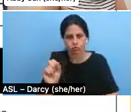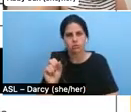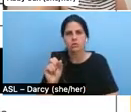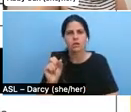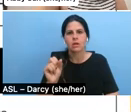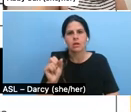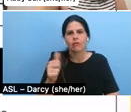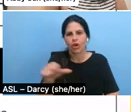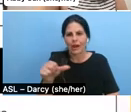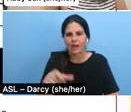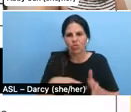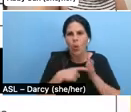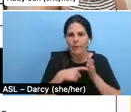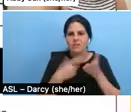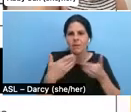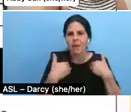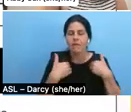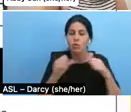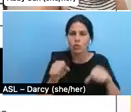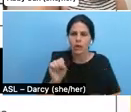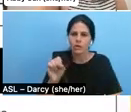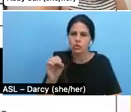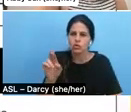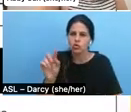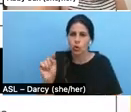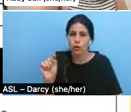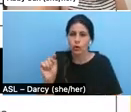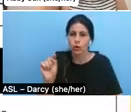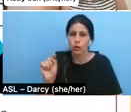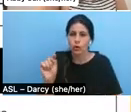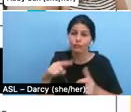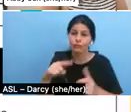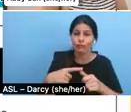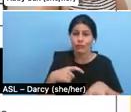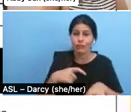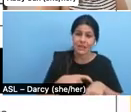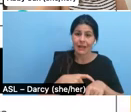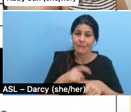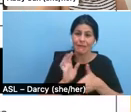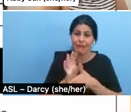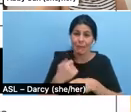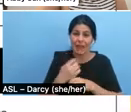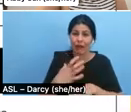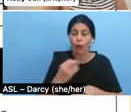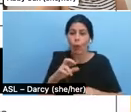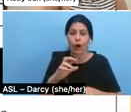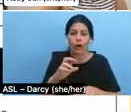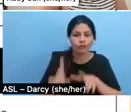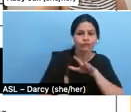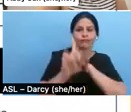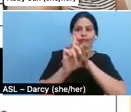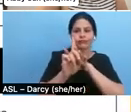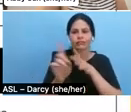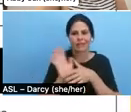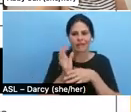have. For example, you can sort for first-time filmmaker and emerging filmmaker. And then the second link is the